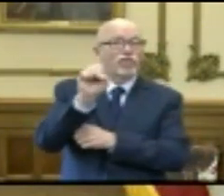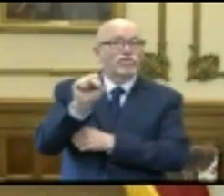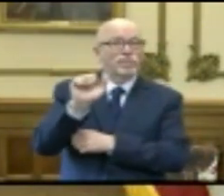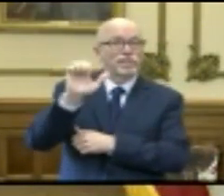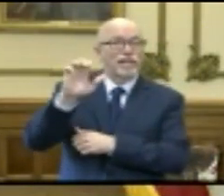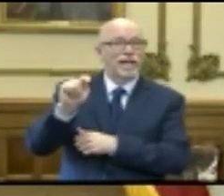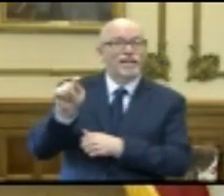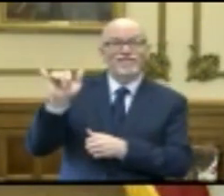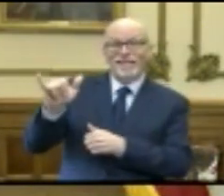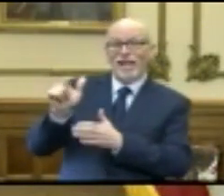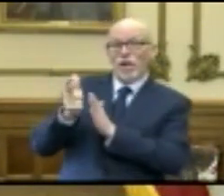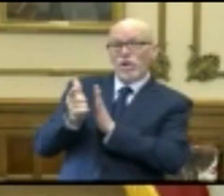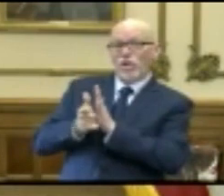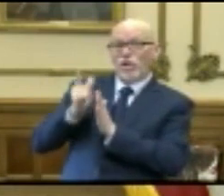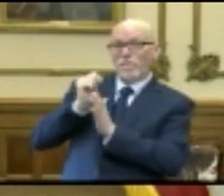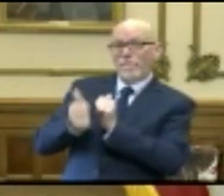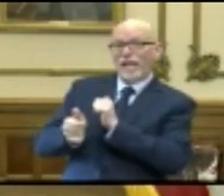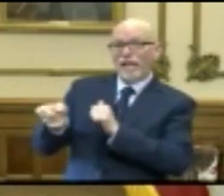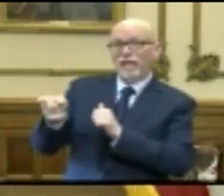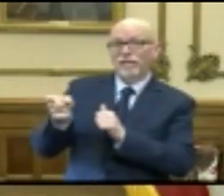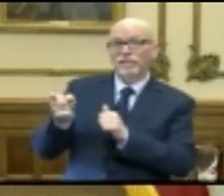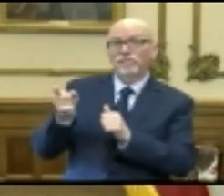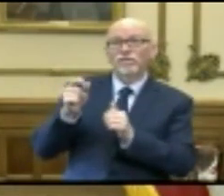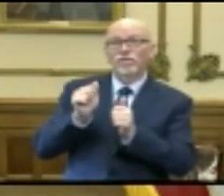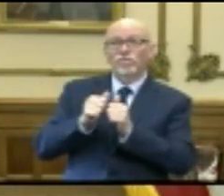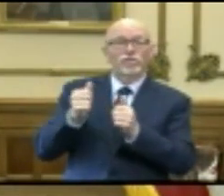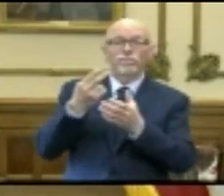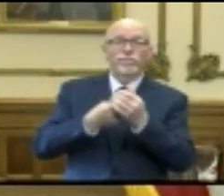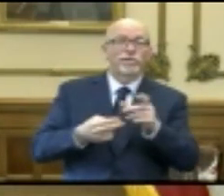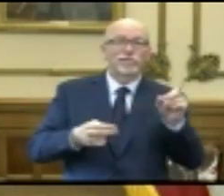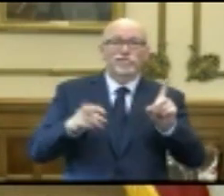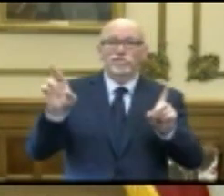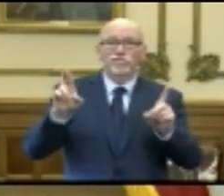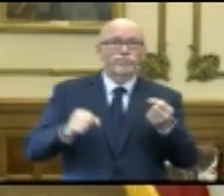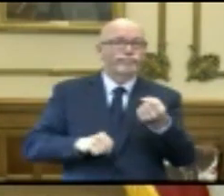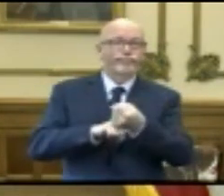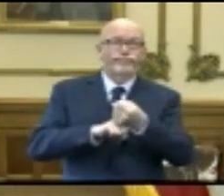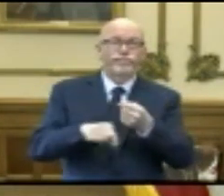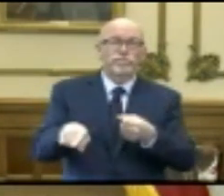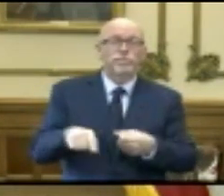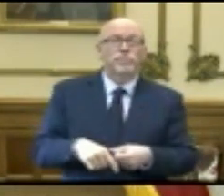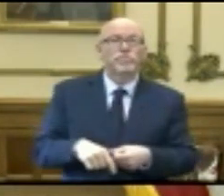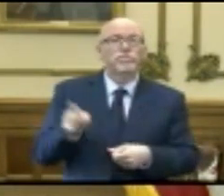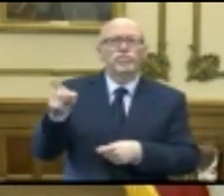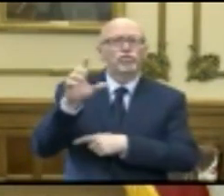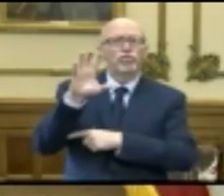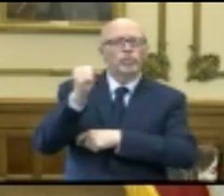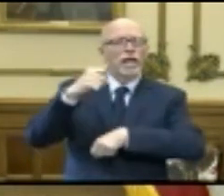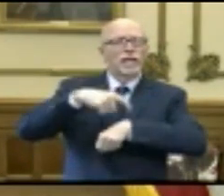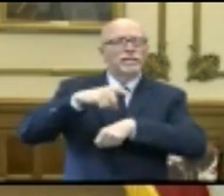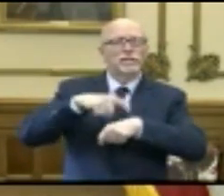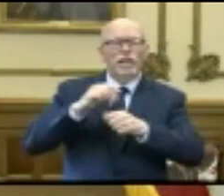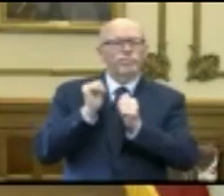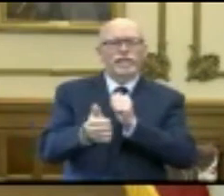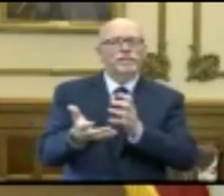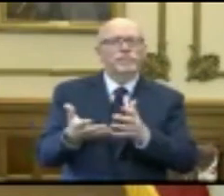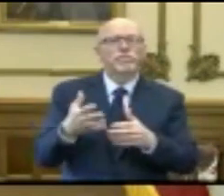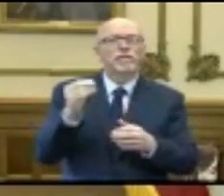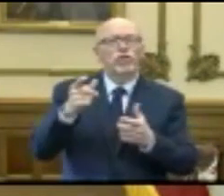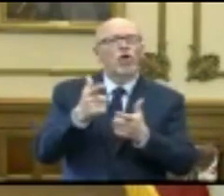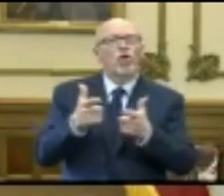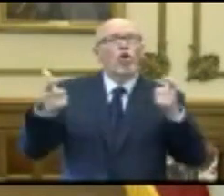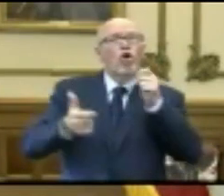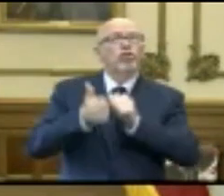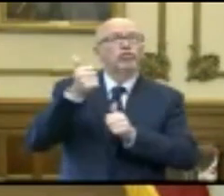It's a bill that passed with broad bipartisan support. It passed in a record amount of time, and it happens to be the largest